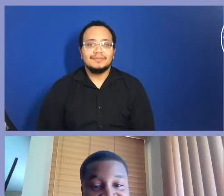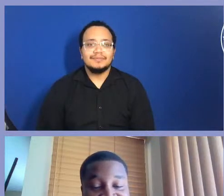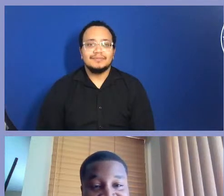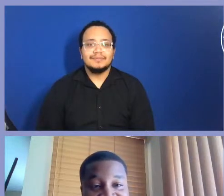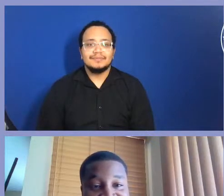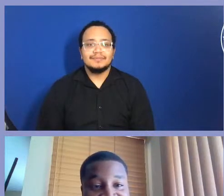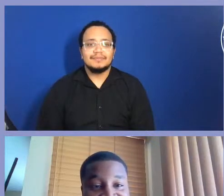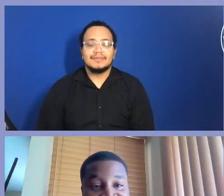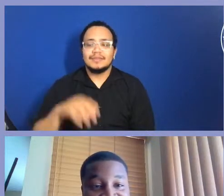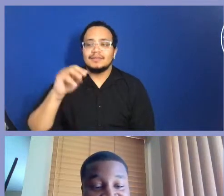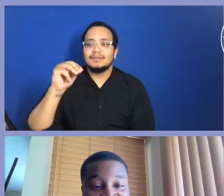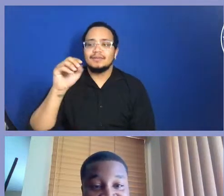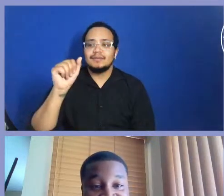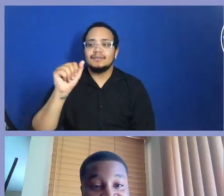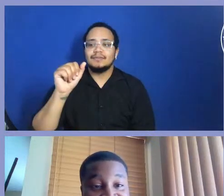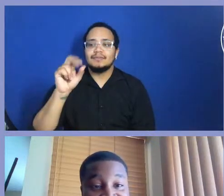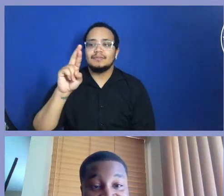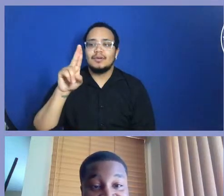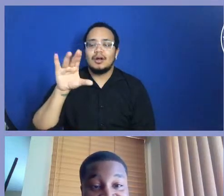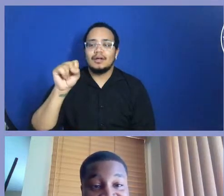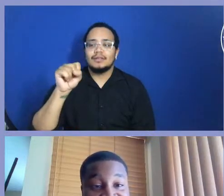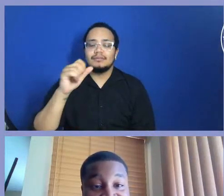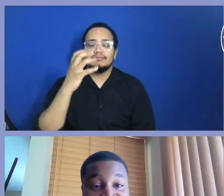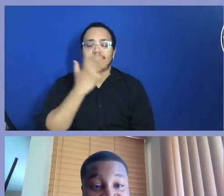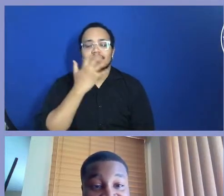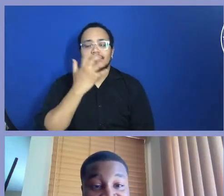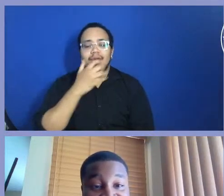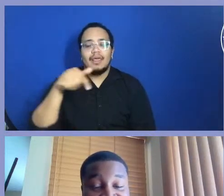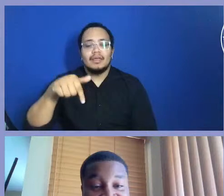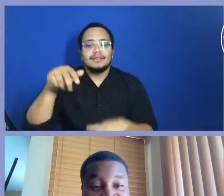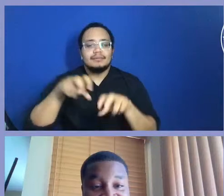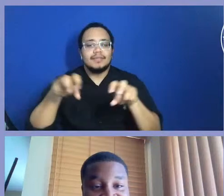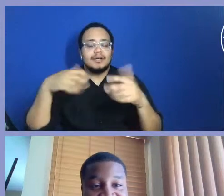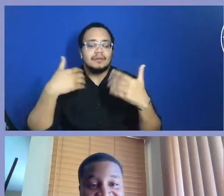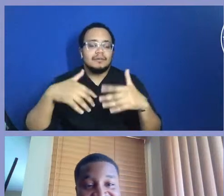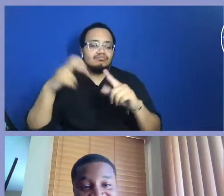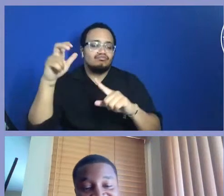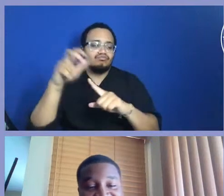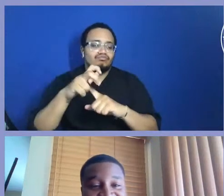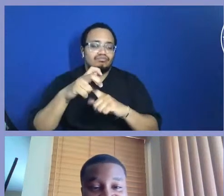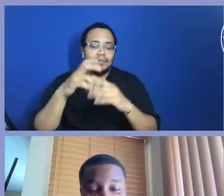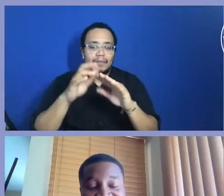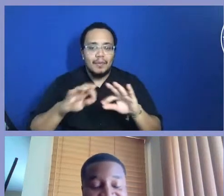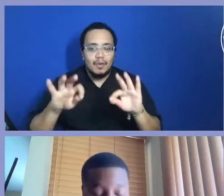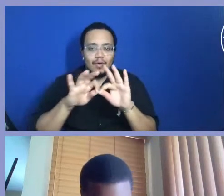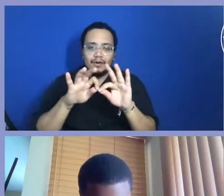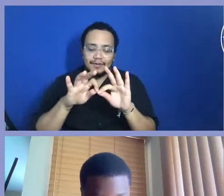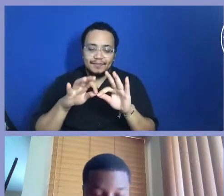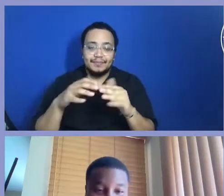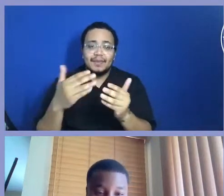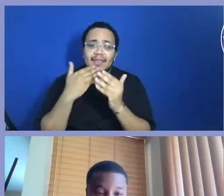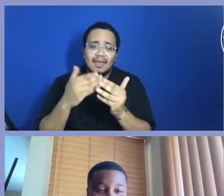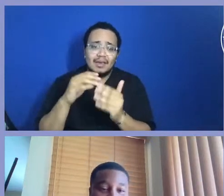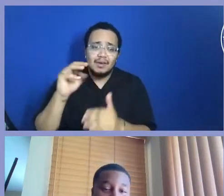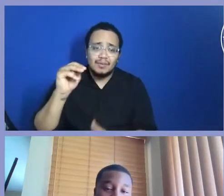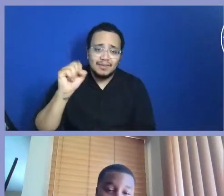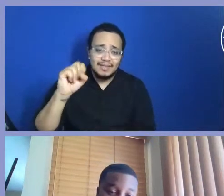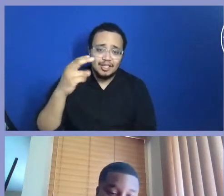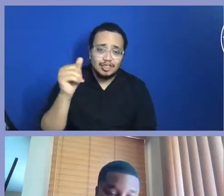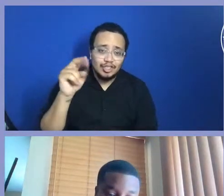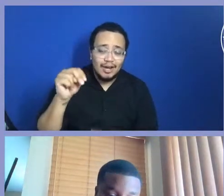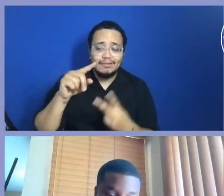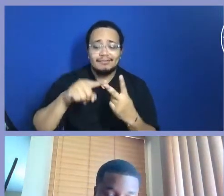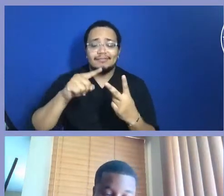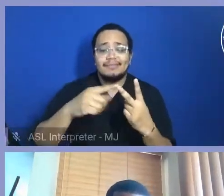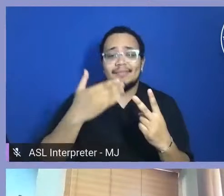This was a conversation that was absolutely needed. I just want to say thank you, Ms. Sharon. Thank you, Imani. Thank you, MJ.